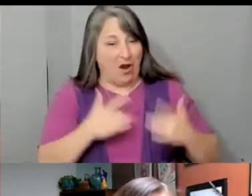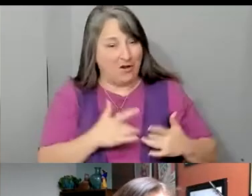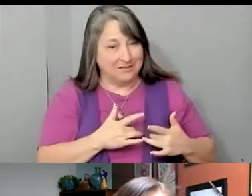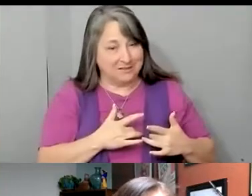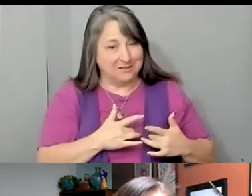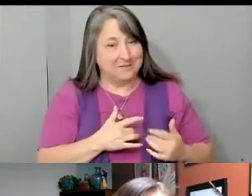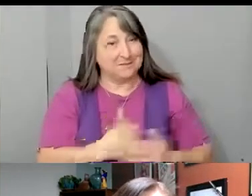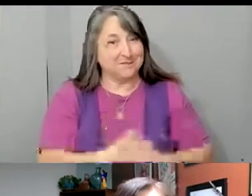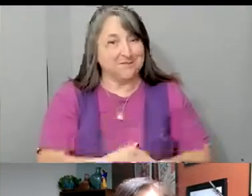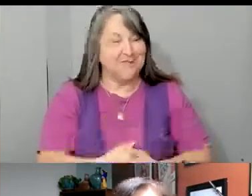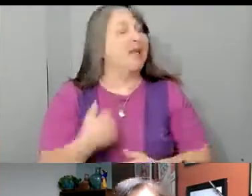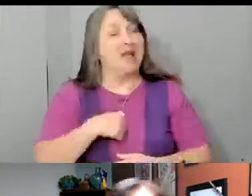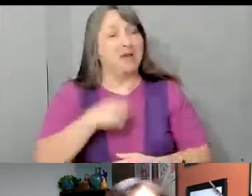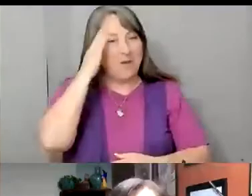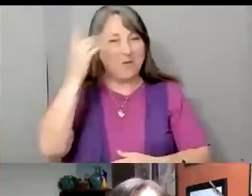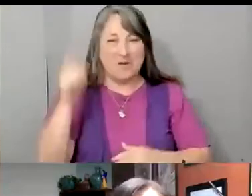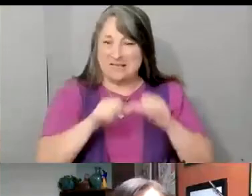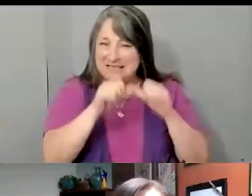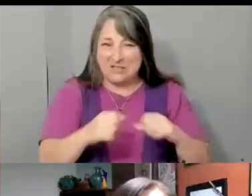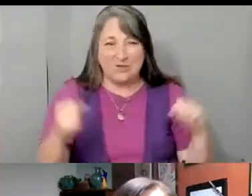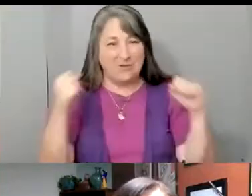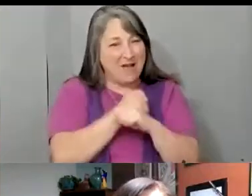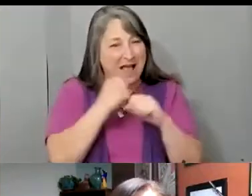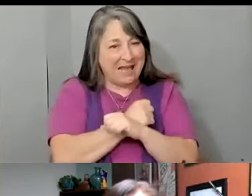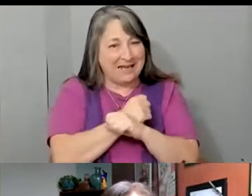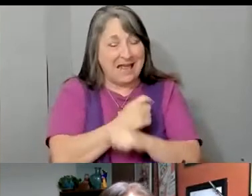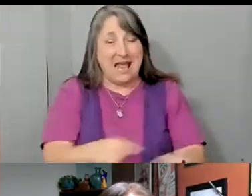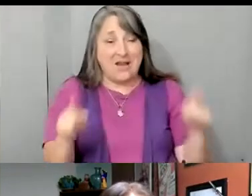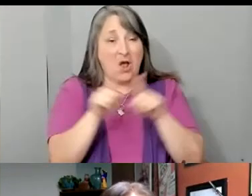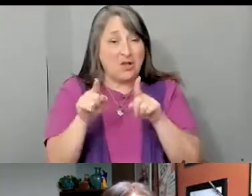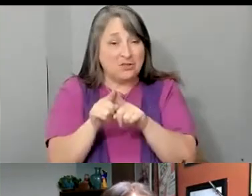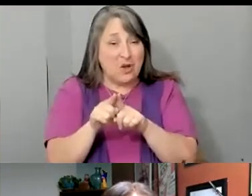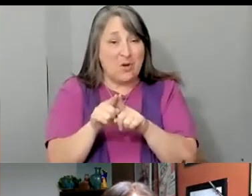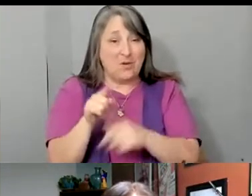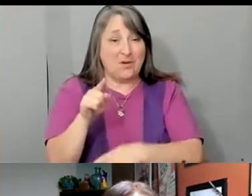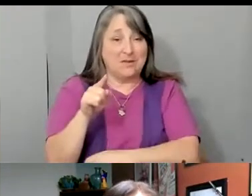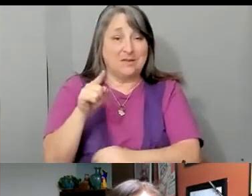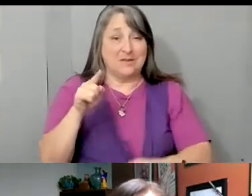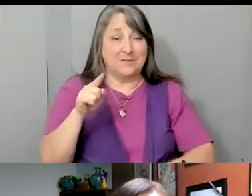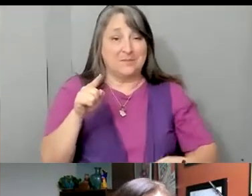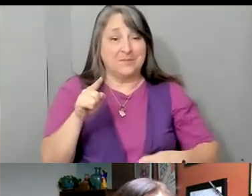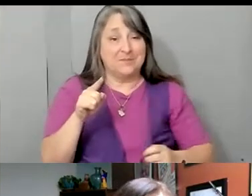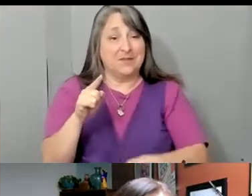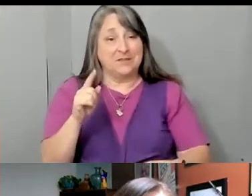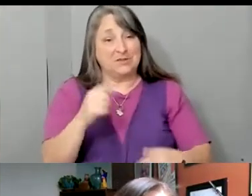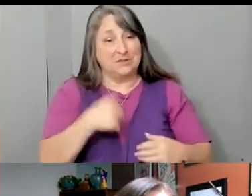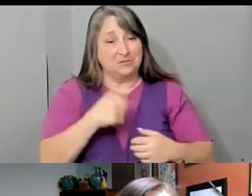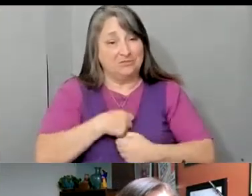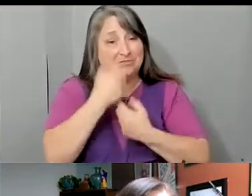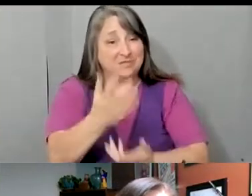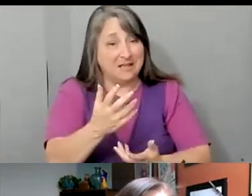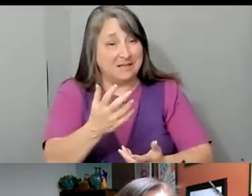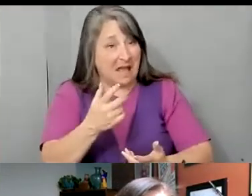ahí peleando. Y también que, también que hable, que, que es una persona que se parece como nosotros. Yo soy un poco